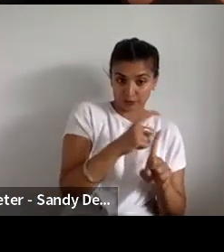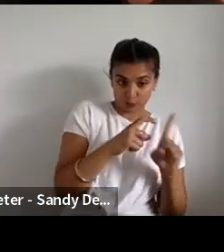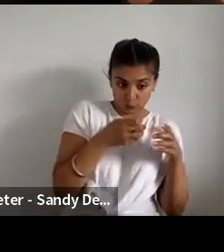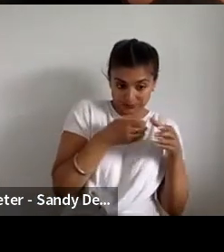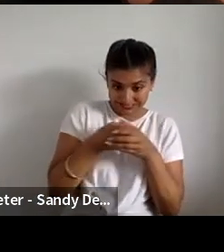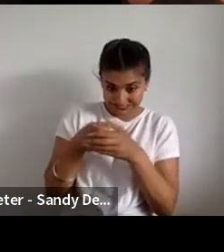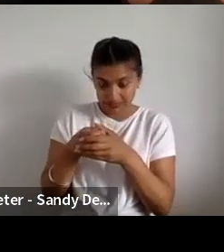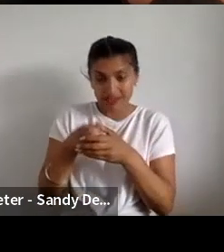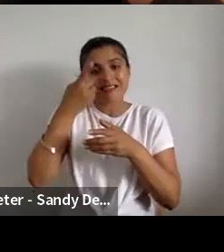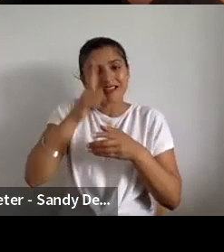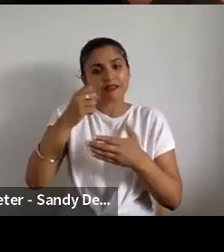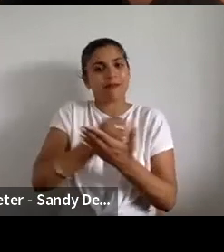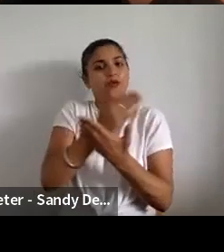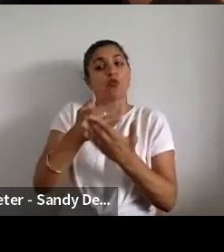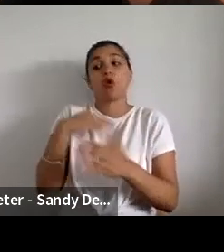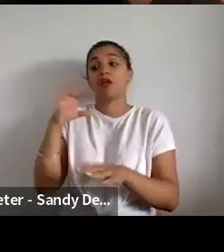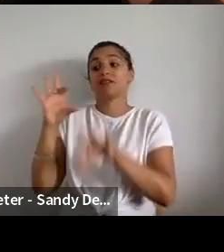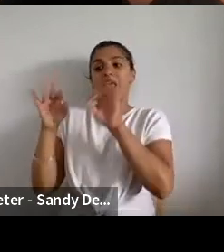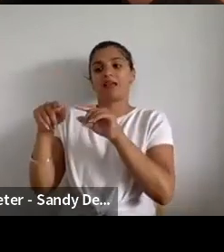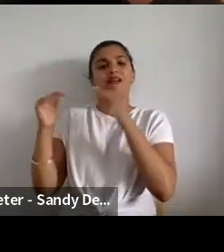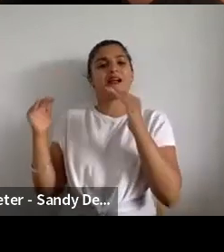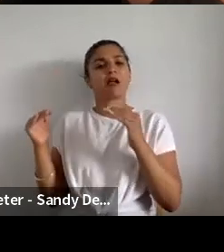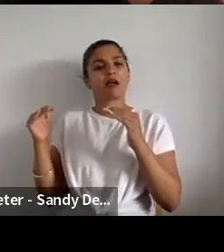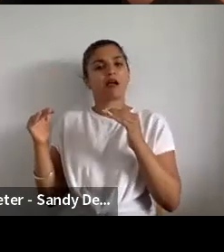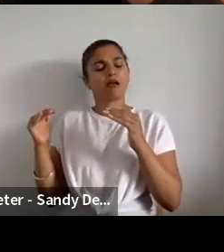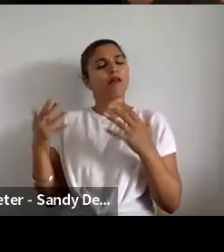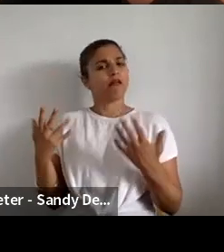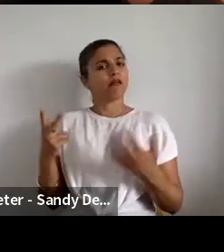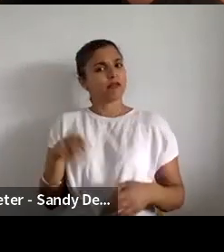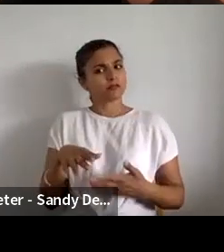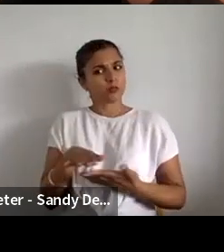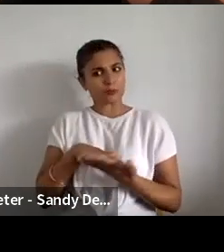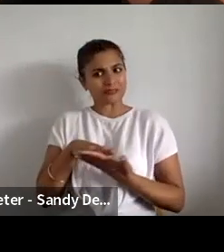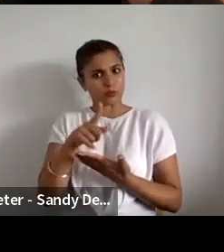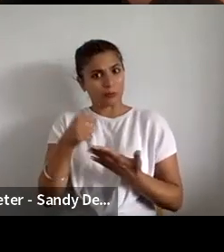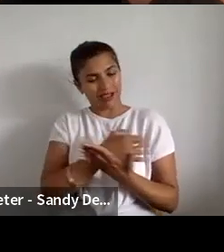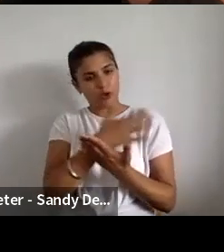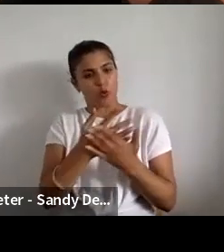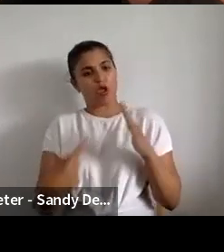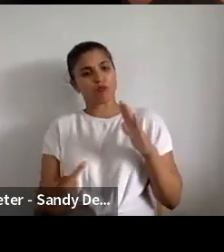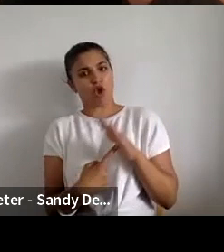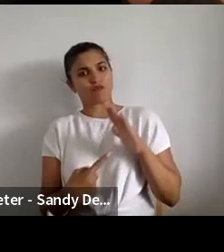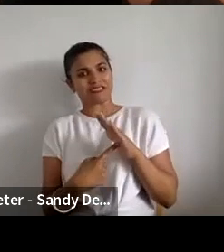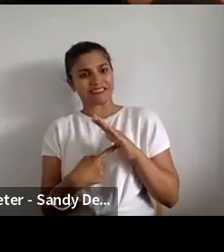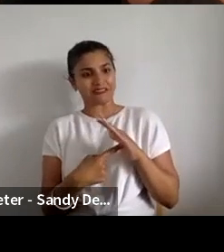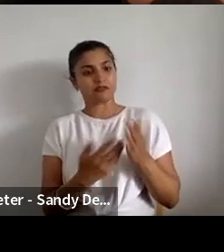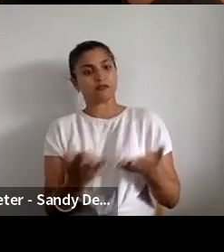selection, but also a much more equitable prioritization of those who are under supported.